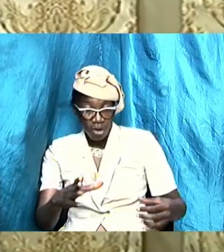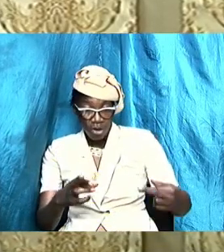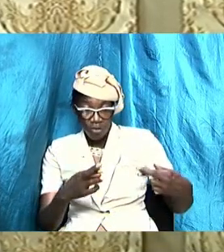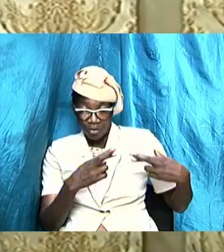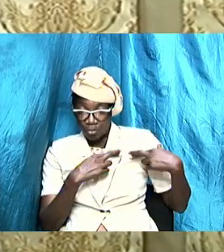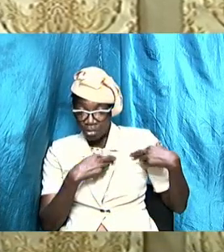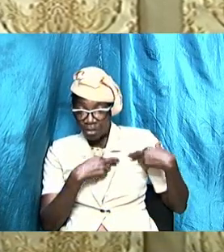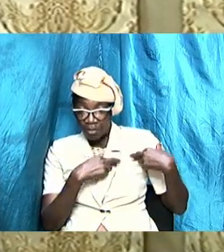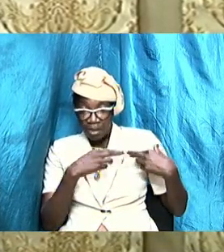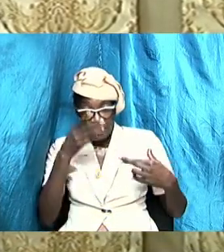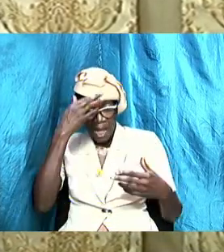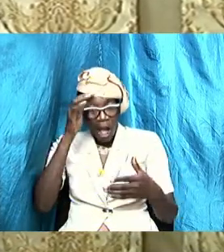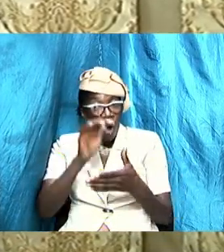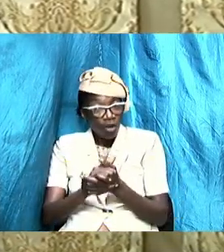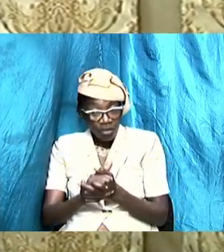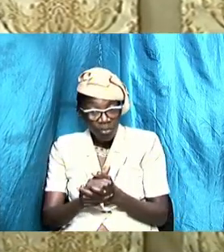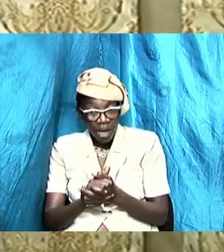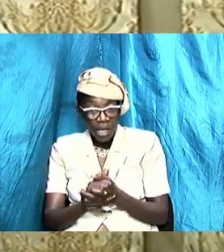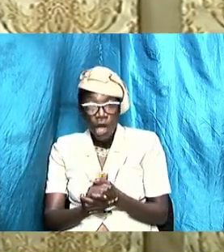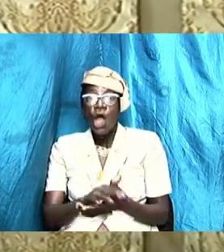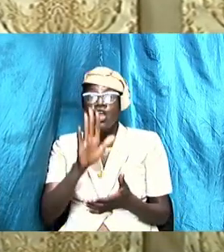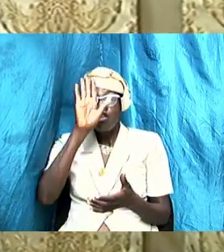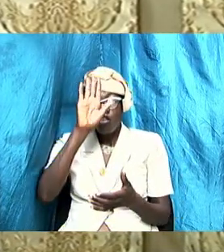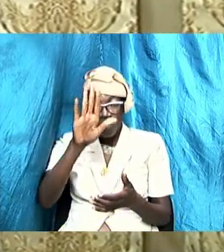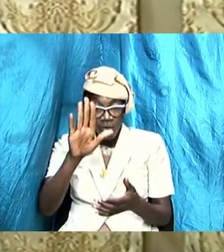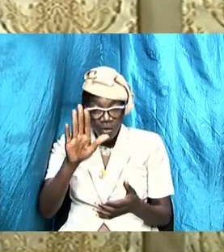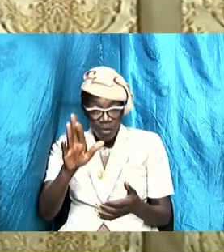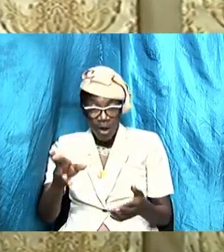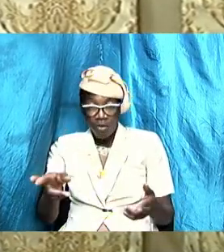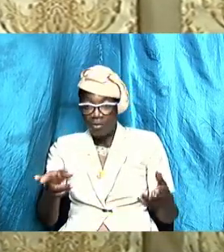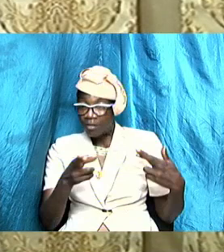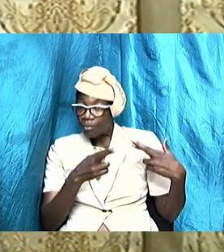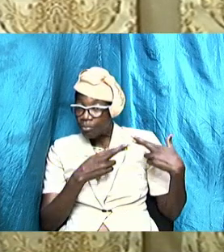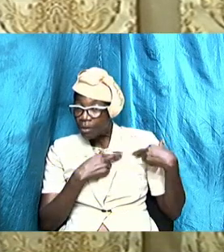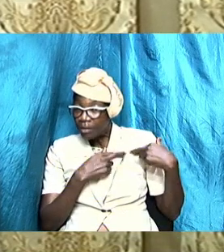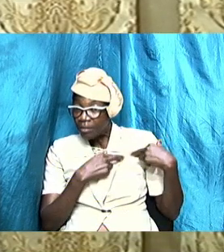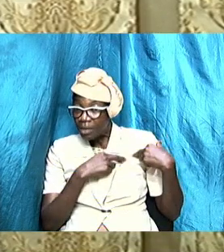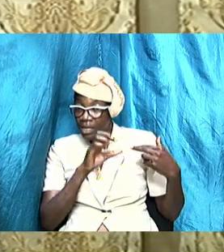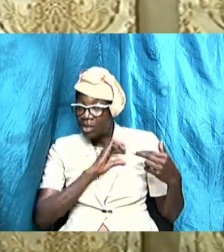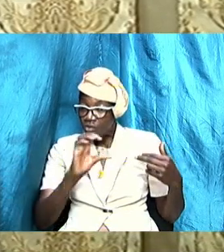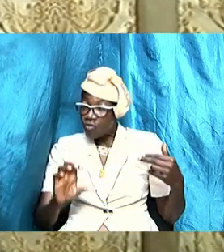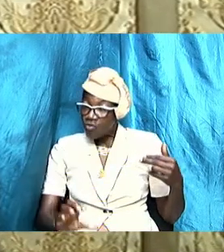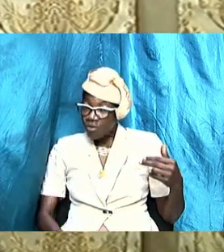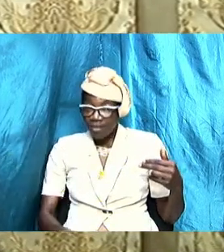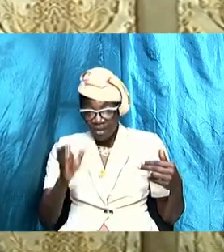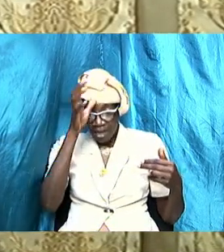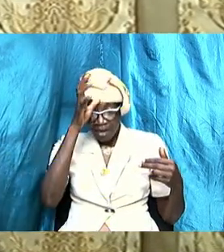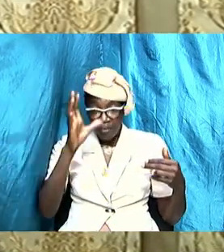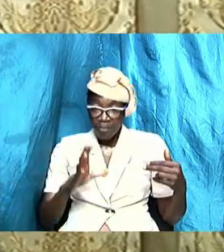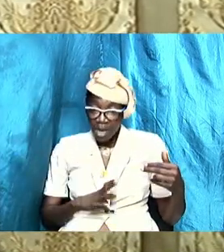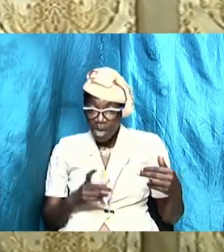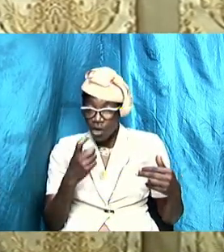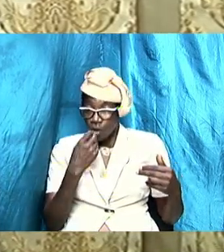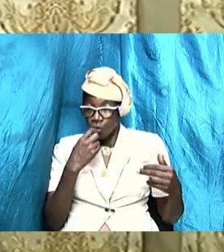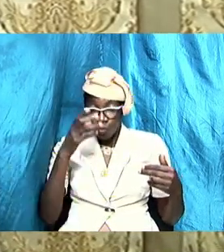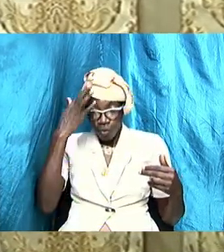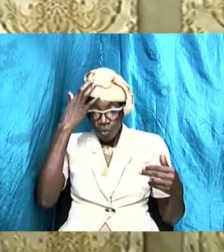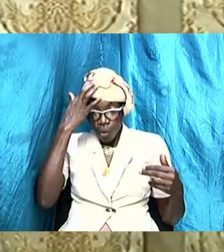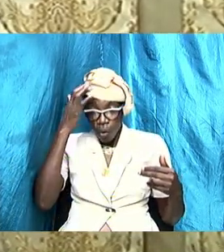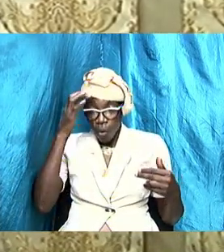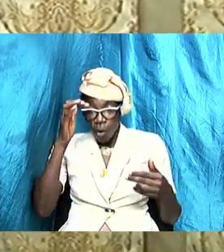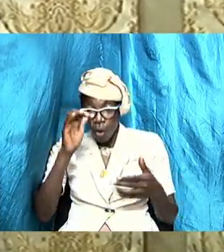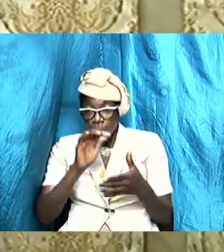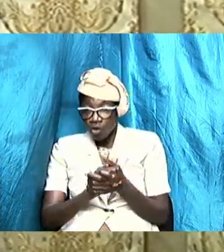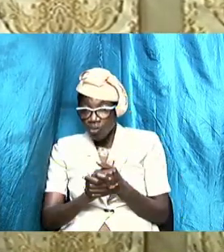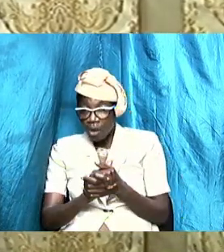it is your primary responsibility Christian man who is a husband to take